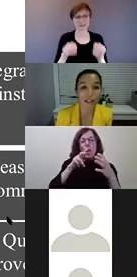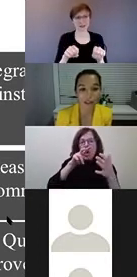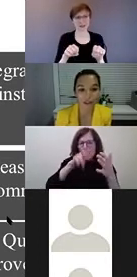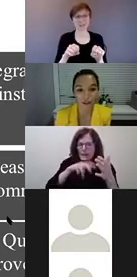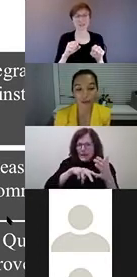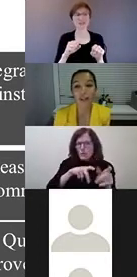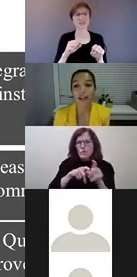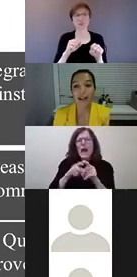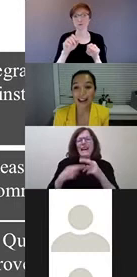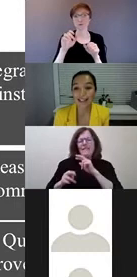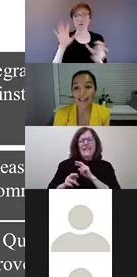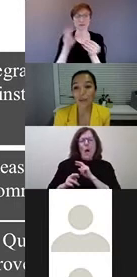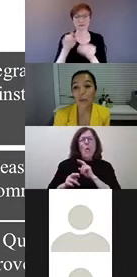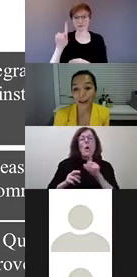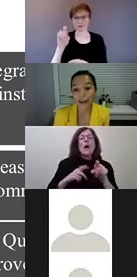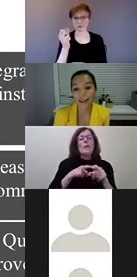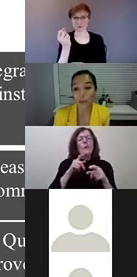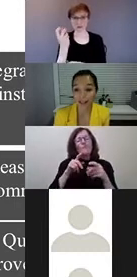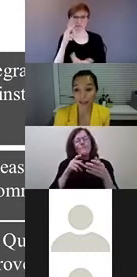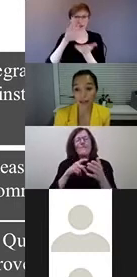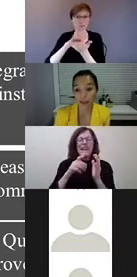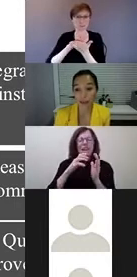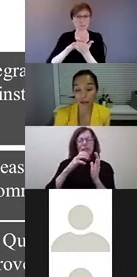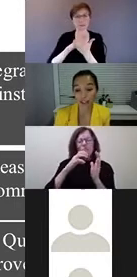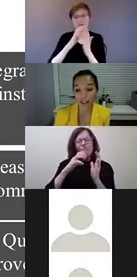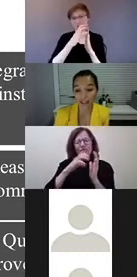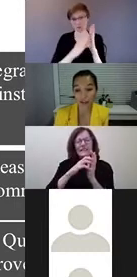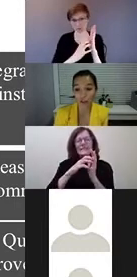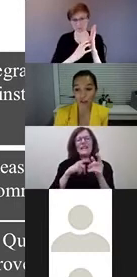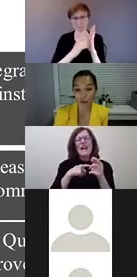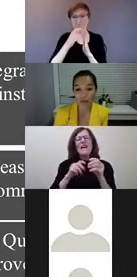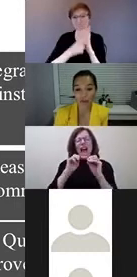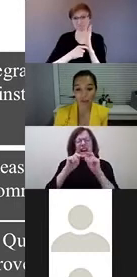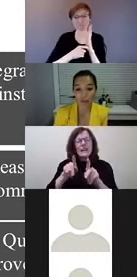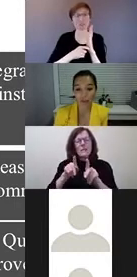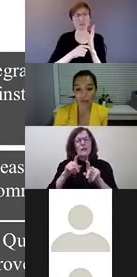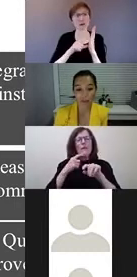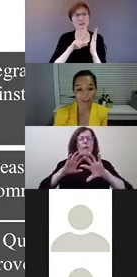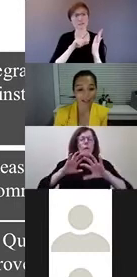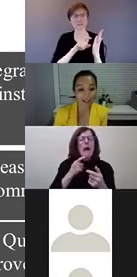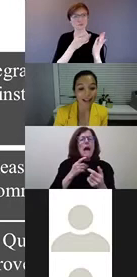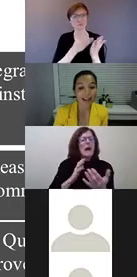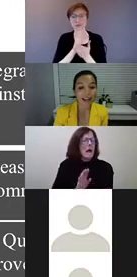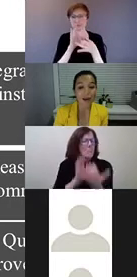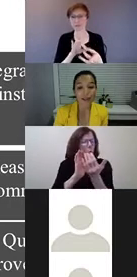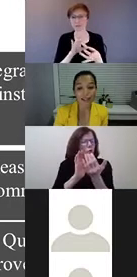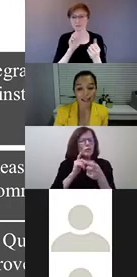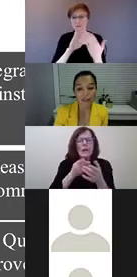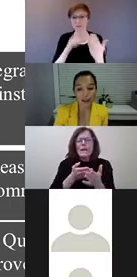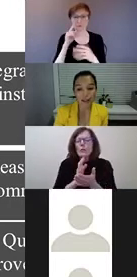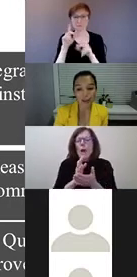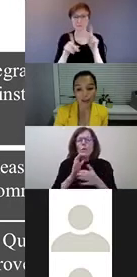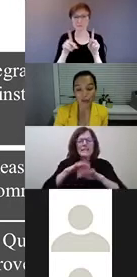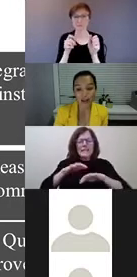academic articles asking what are the rights-based approaches that exist for children with disabilities, what has been done, and we